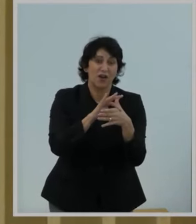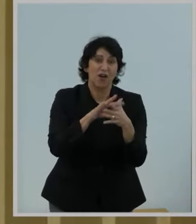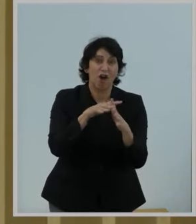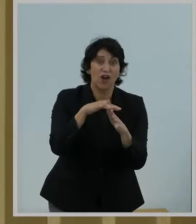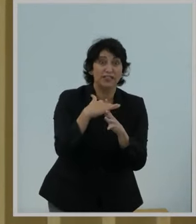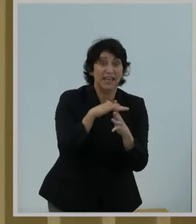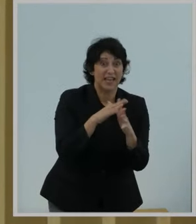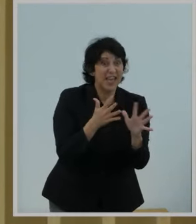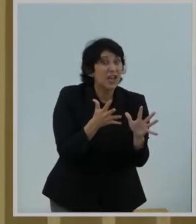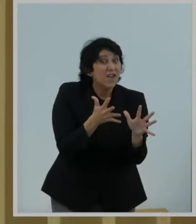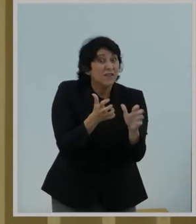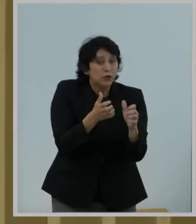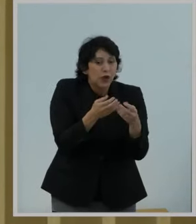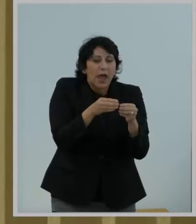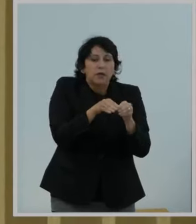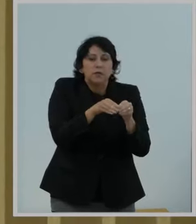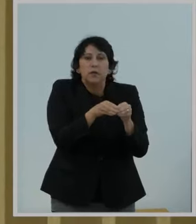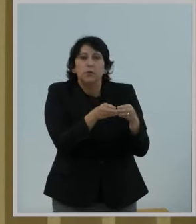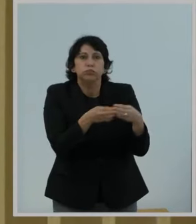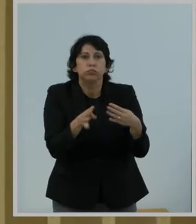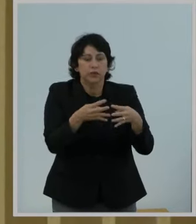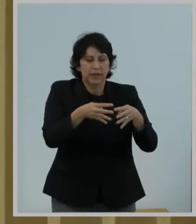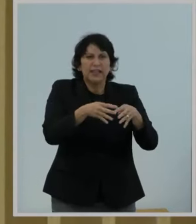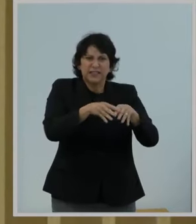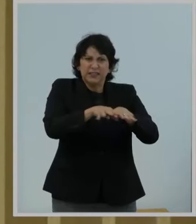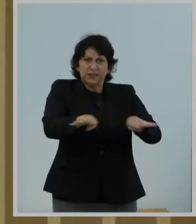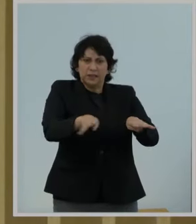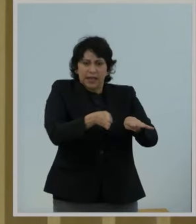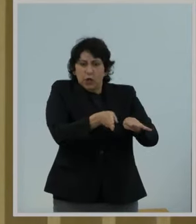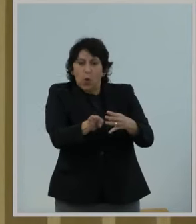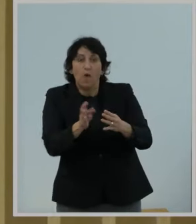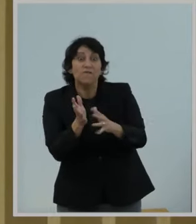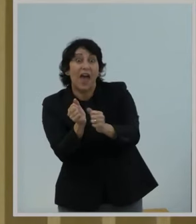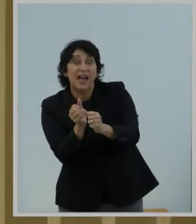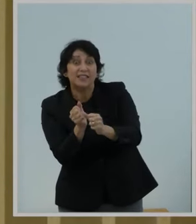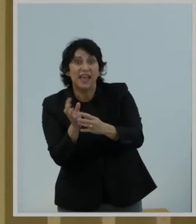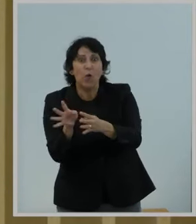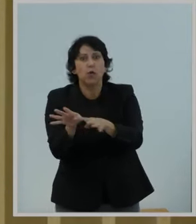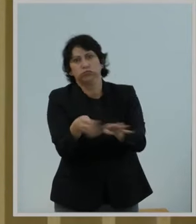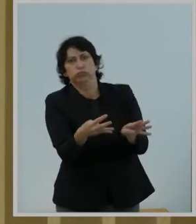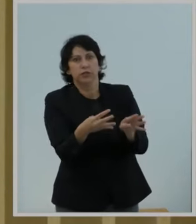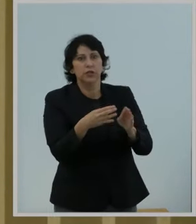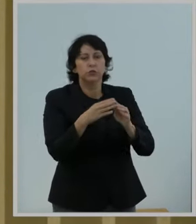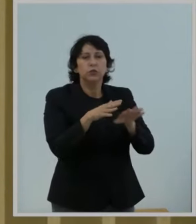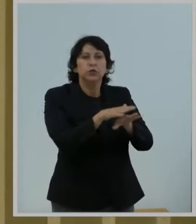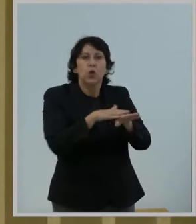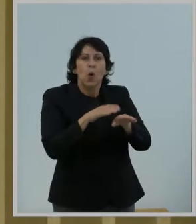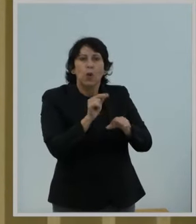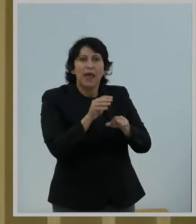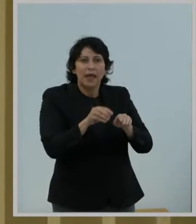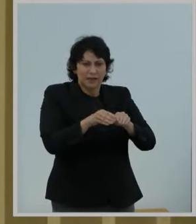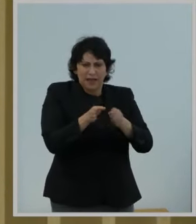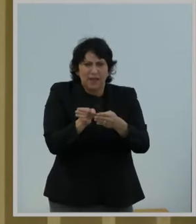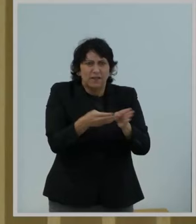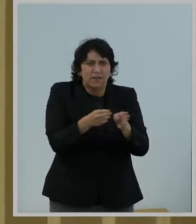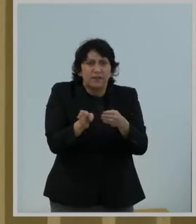and slow lanes based on the ISP's commercial interests, unquote.